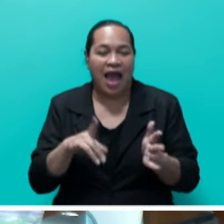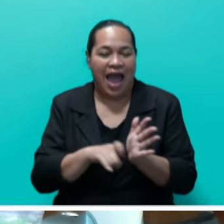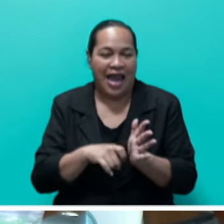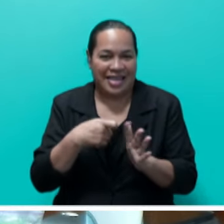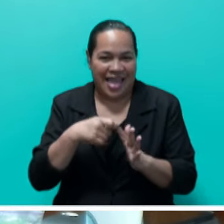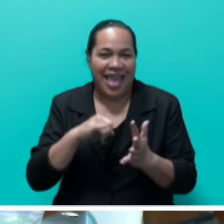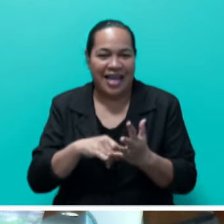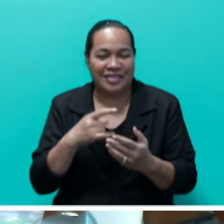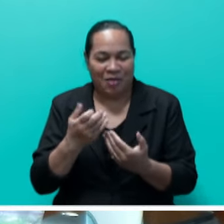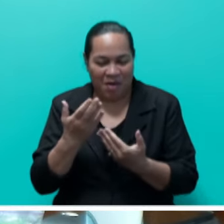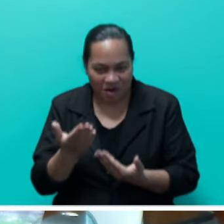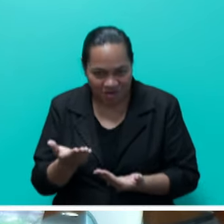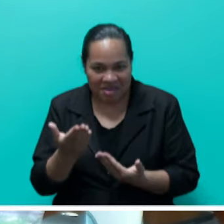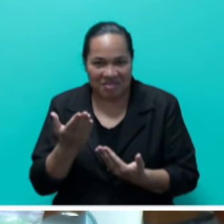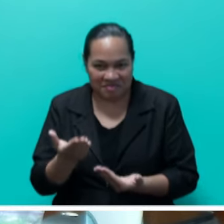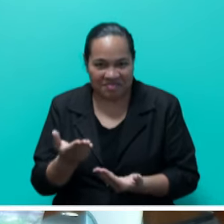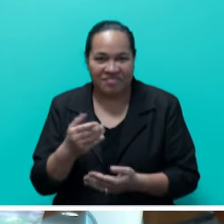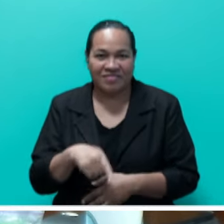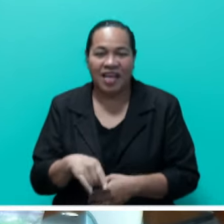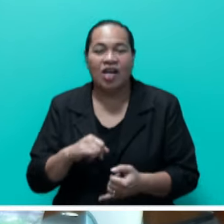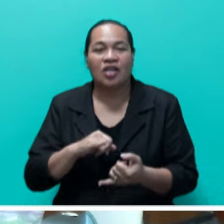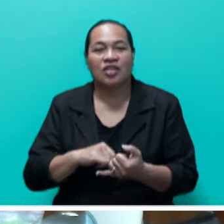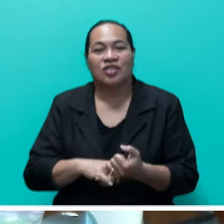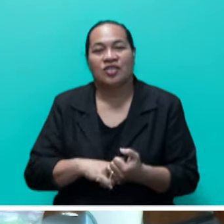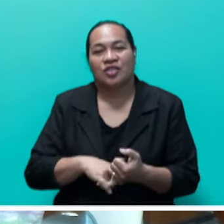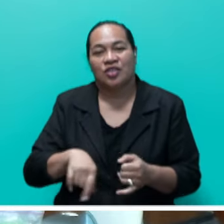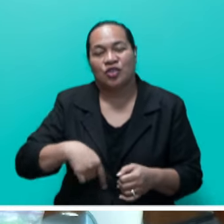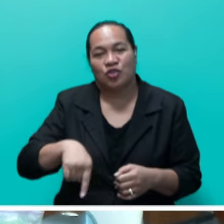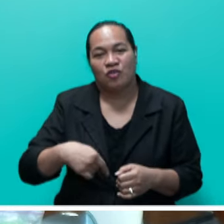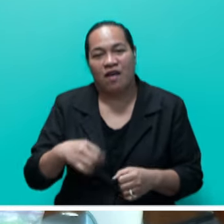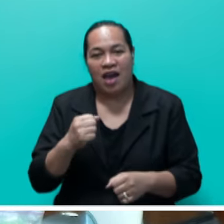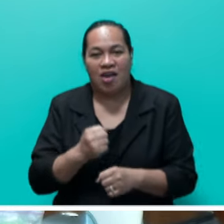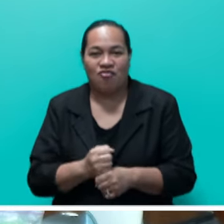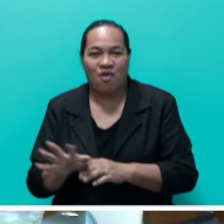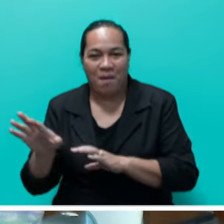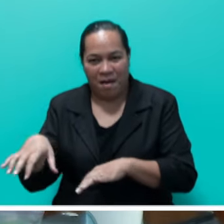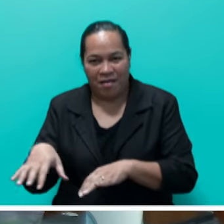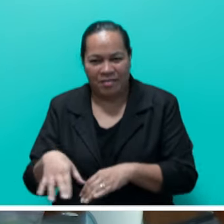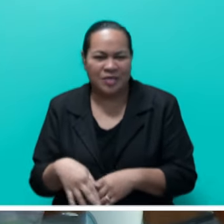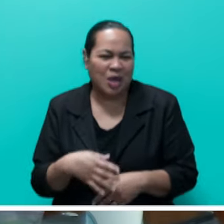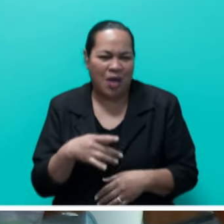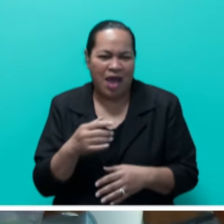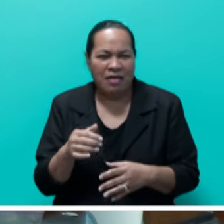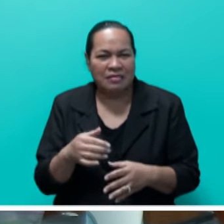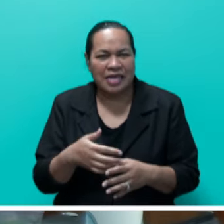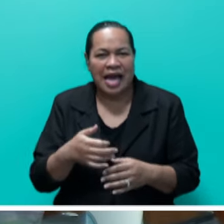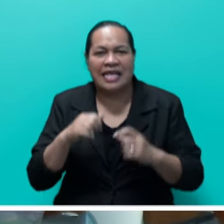honoring Super Grammar School's 60 plus four years of anniversary.